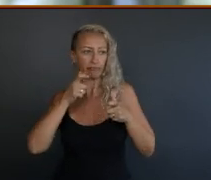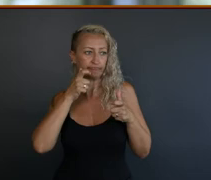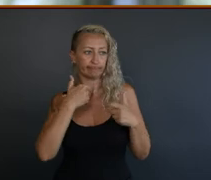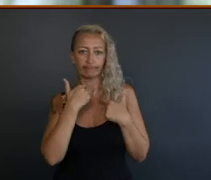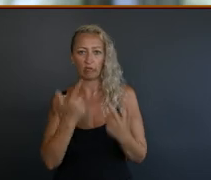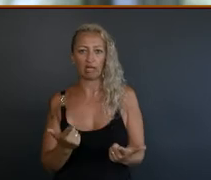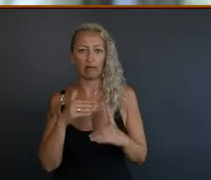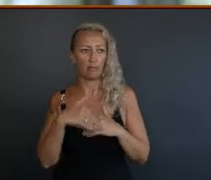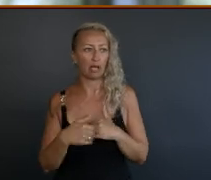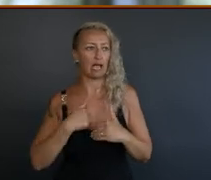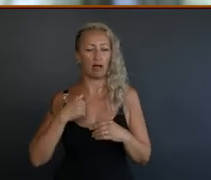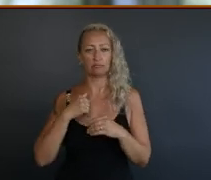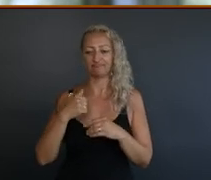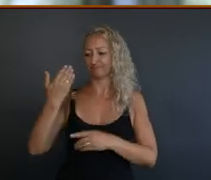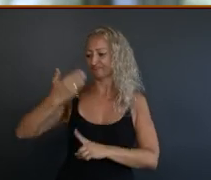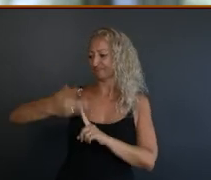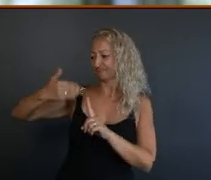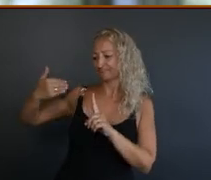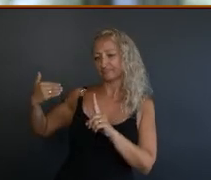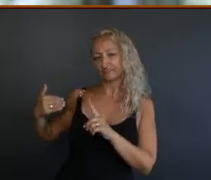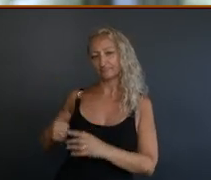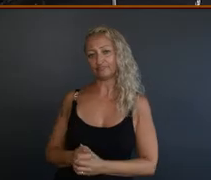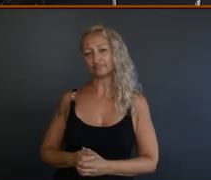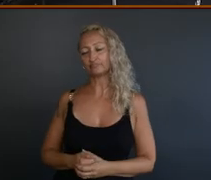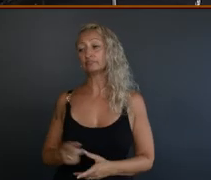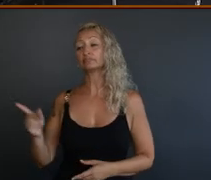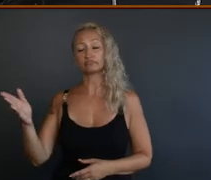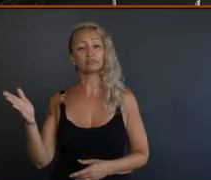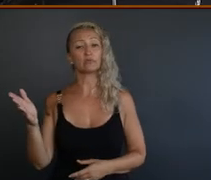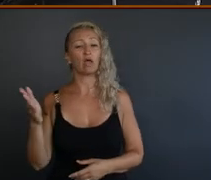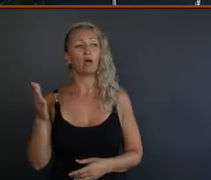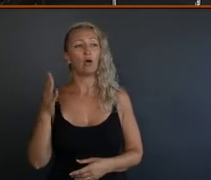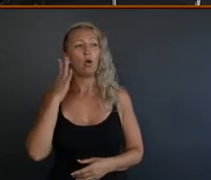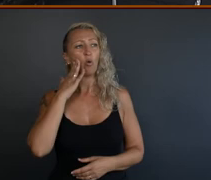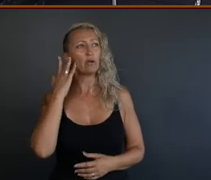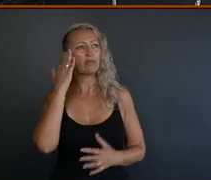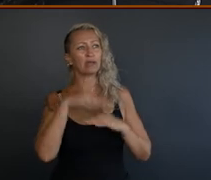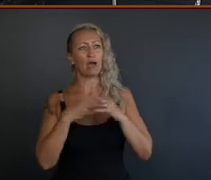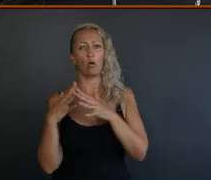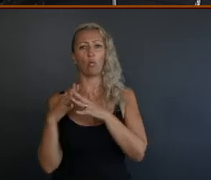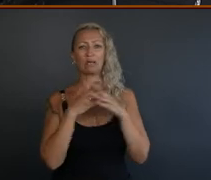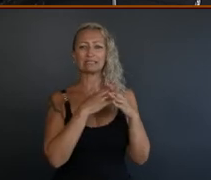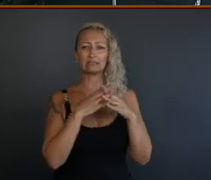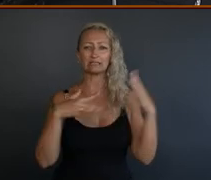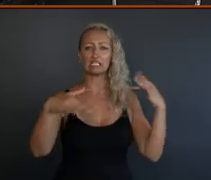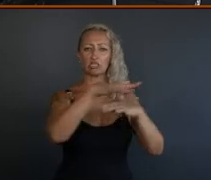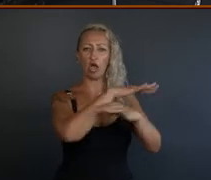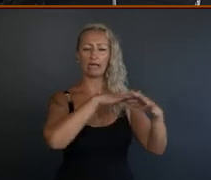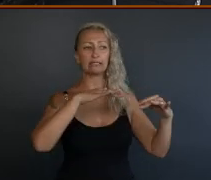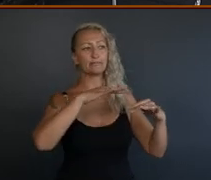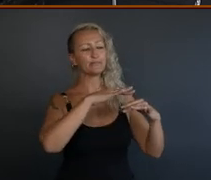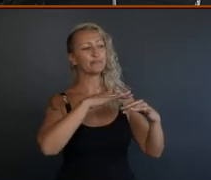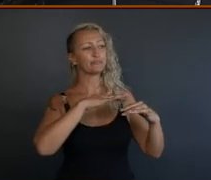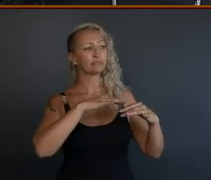that for... Well, one thing I always think about when I think about Western societies is that they put,